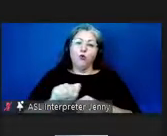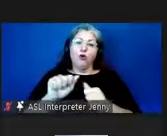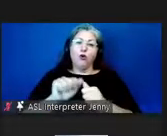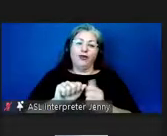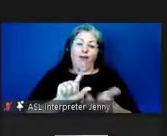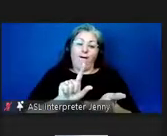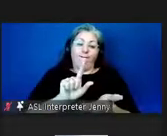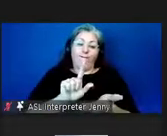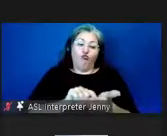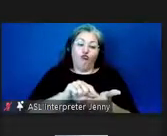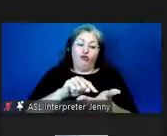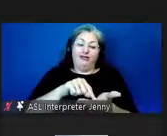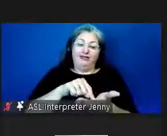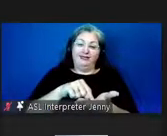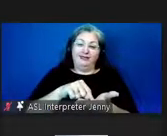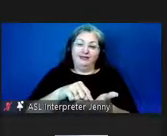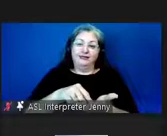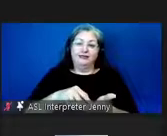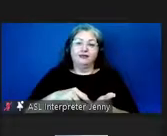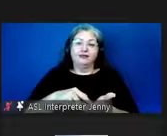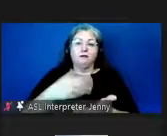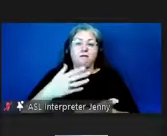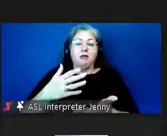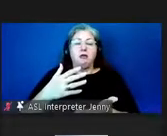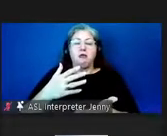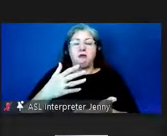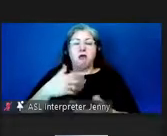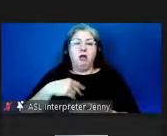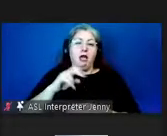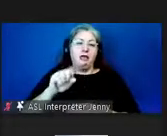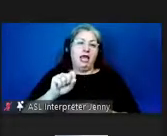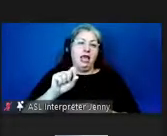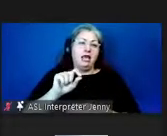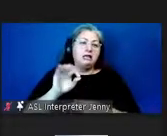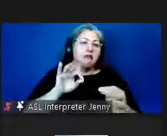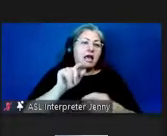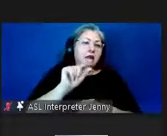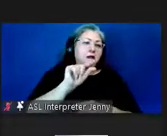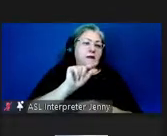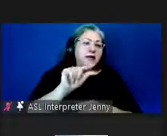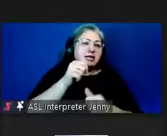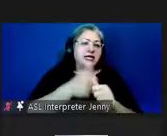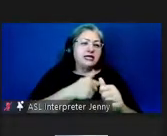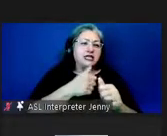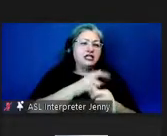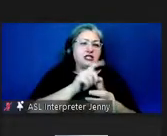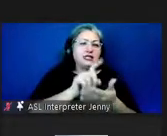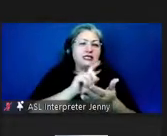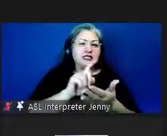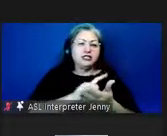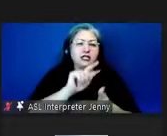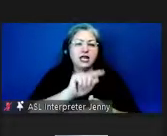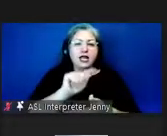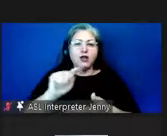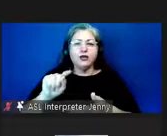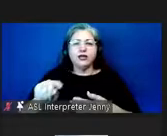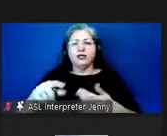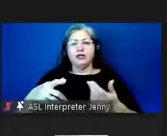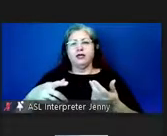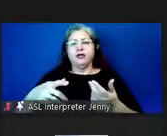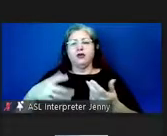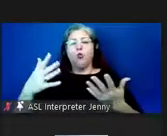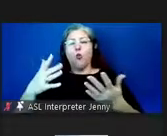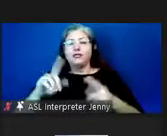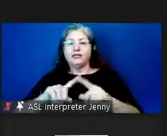mediums i could probably tell you a little bit about each of the dictionaries and the the